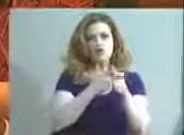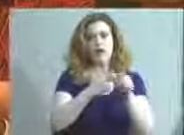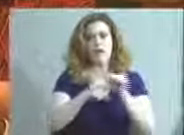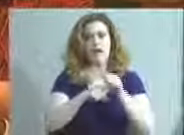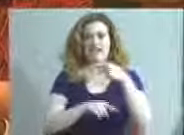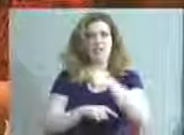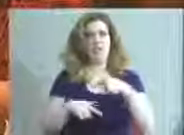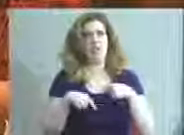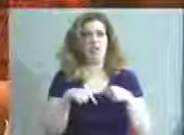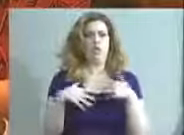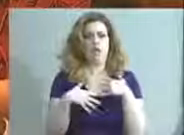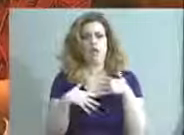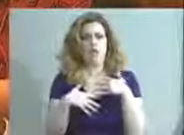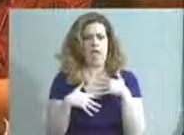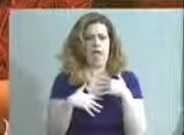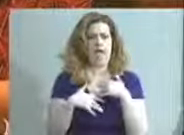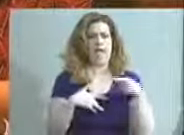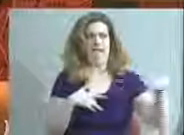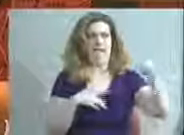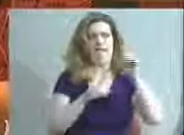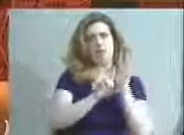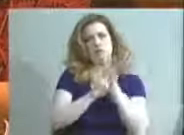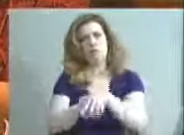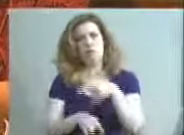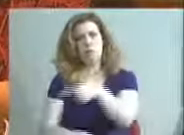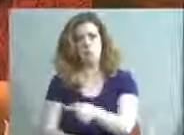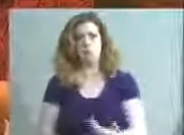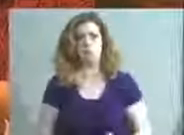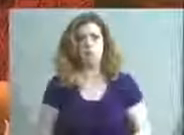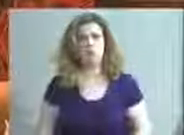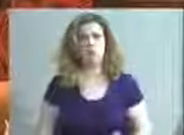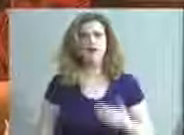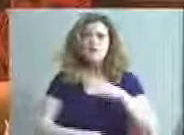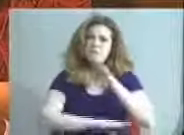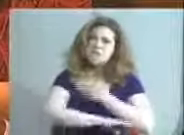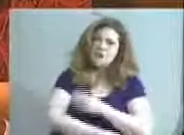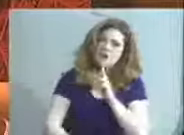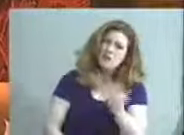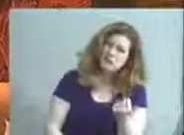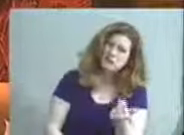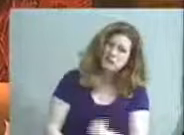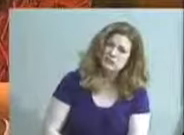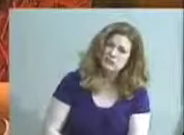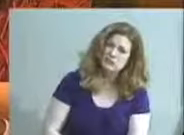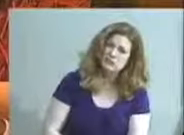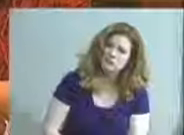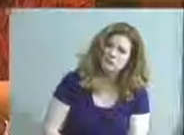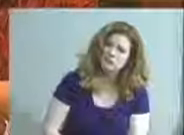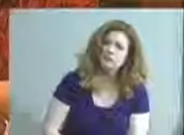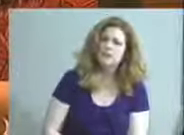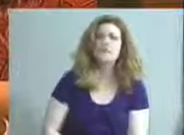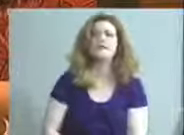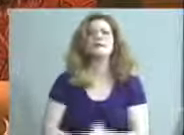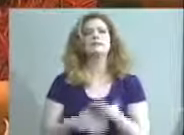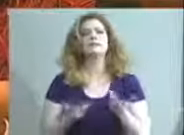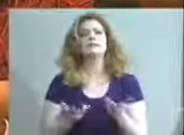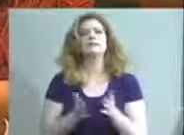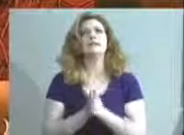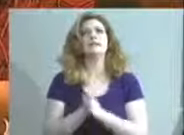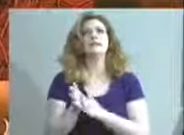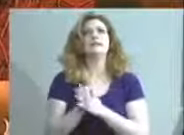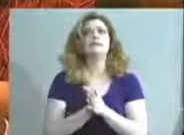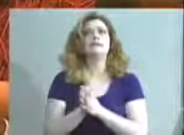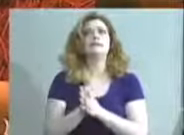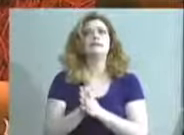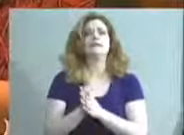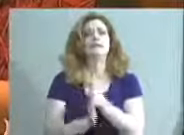to go because she was scared that they were going to jump her. And my daughter's 13 years old. And I've